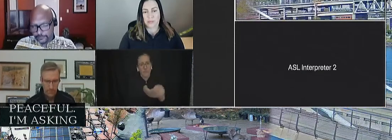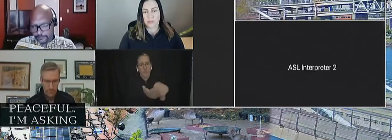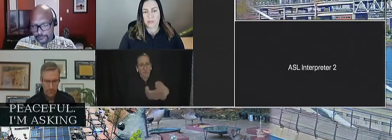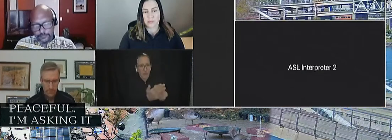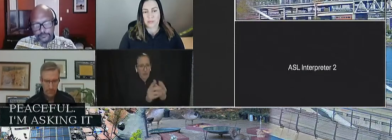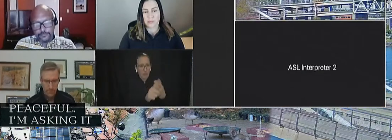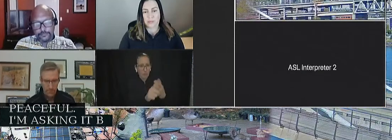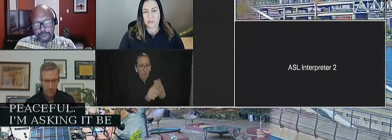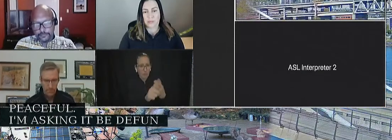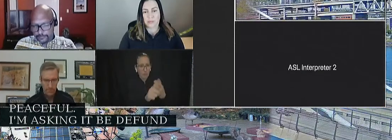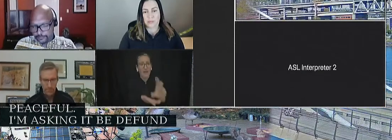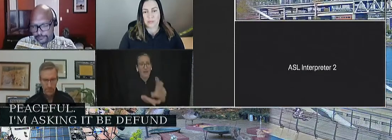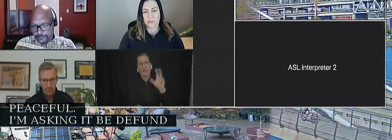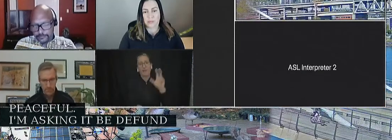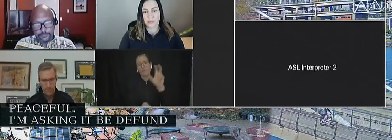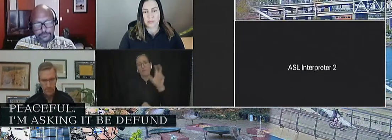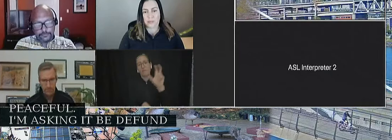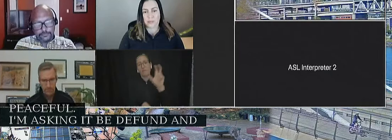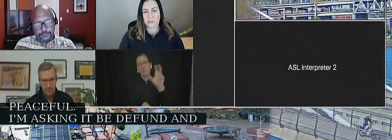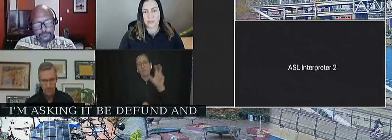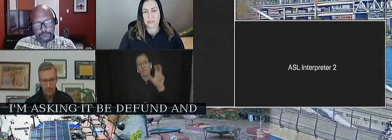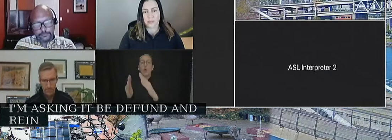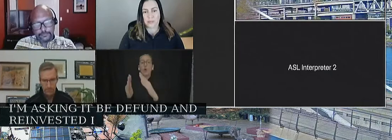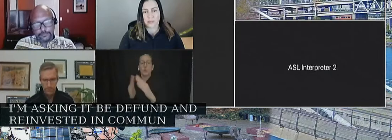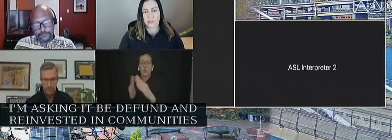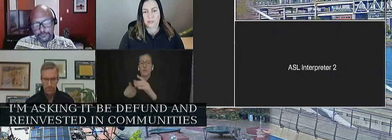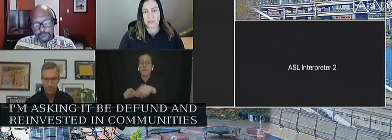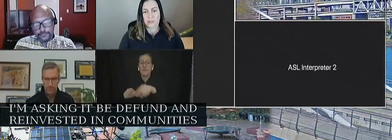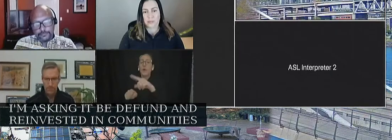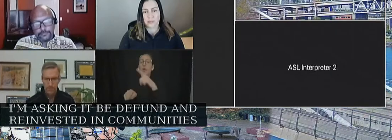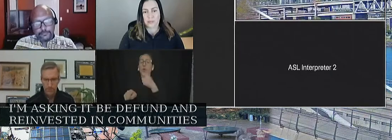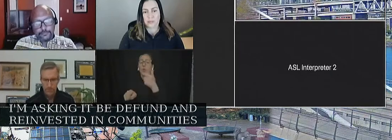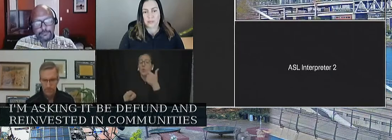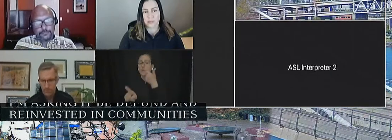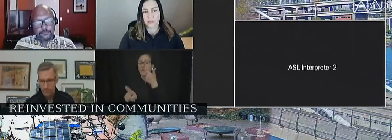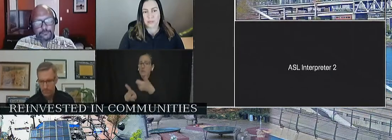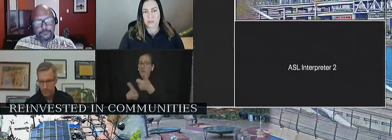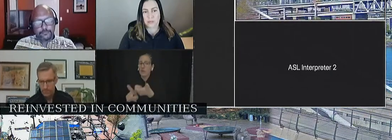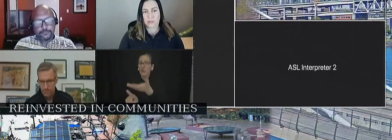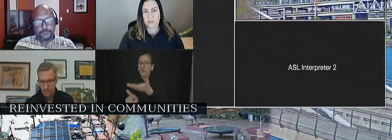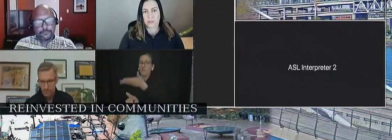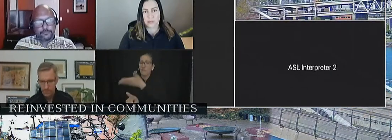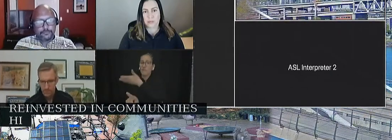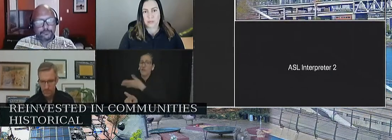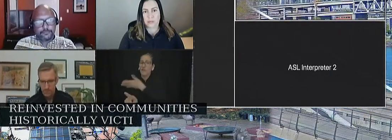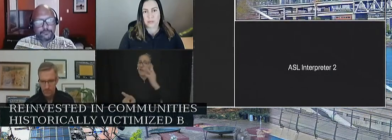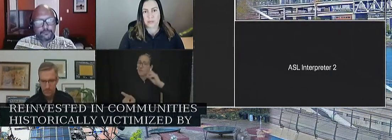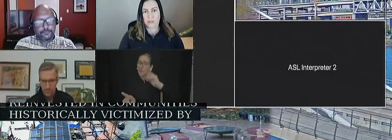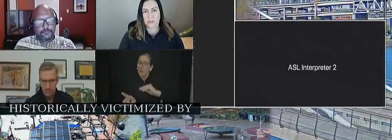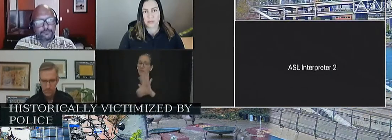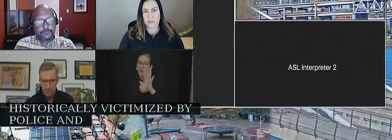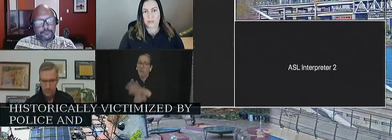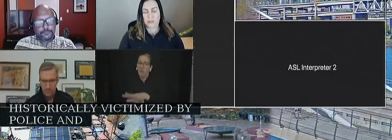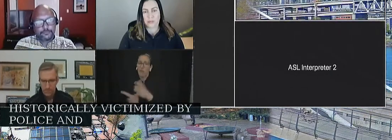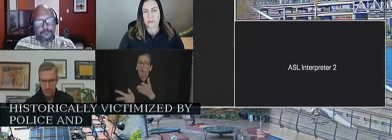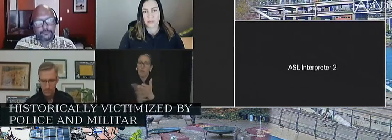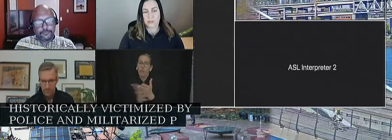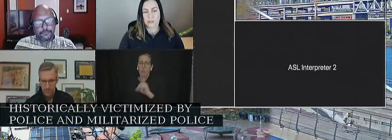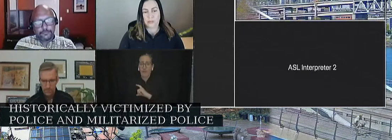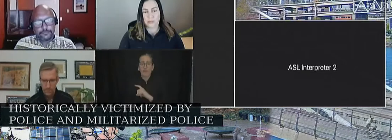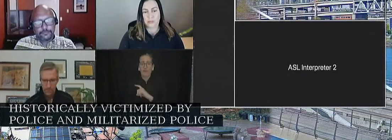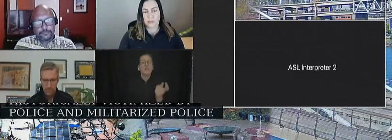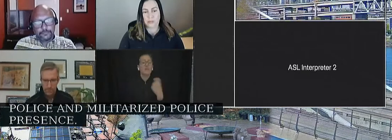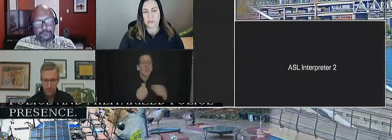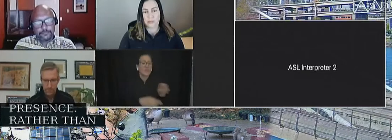historically victimized by policing, punitive measures, and militarized police presence. Rather than paying for the